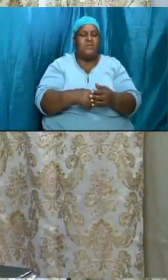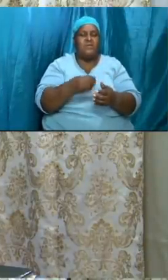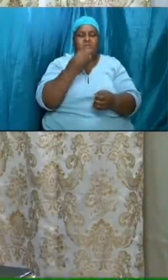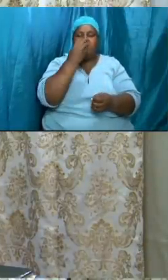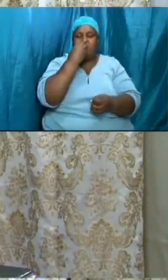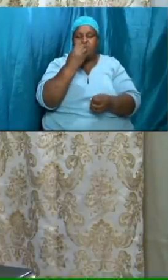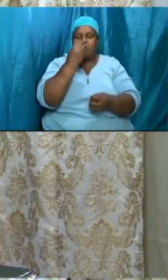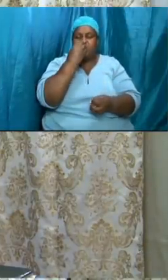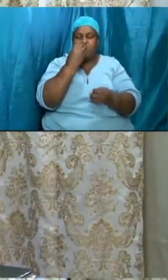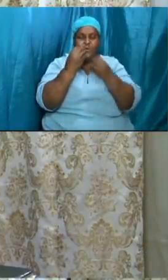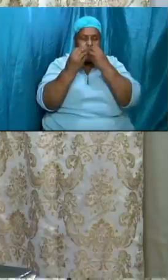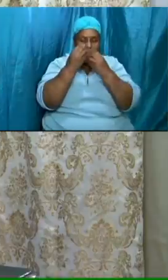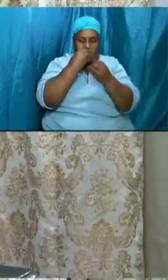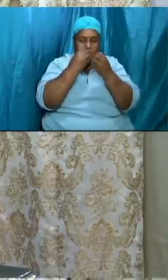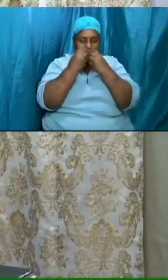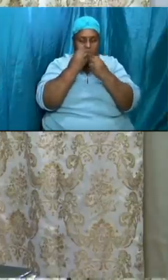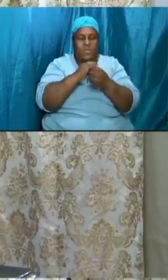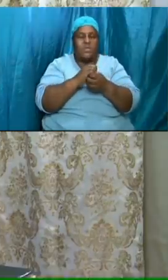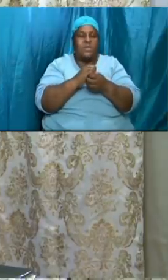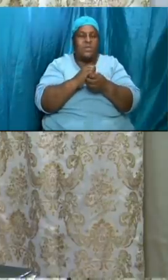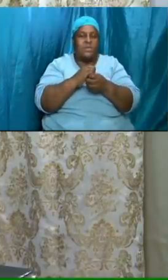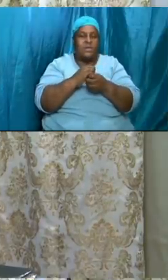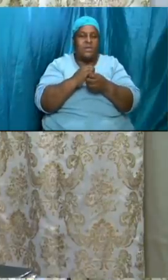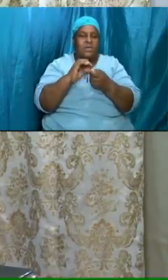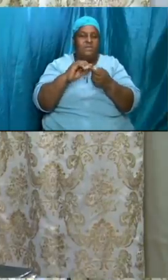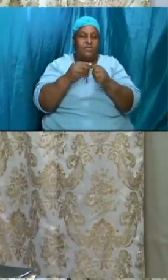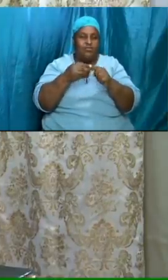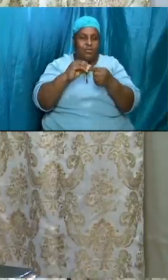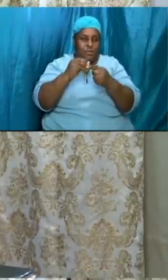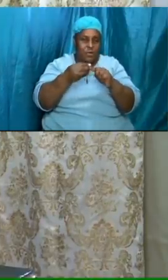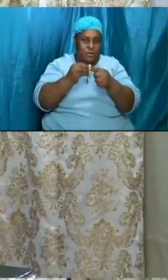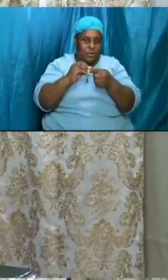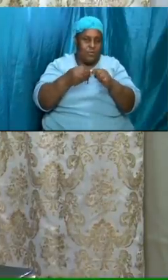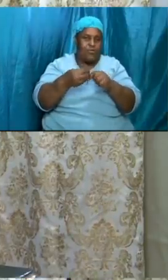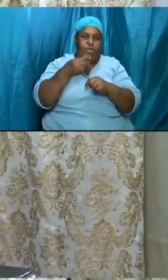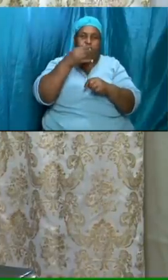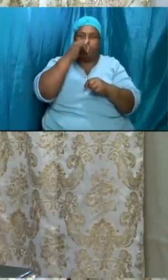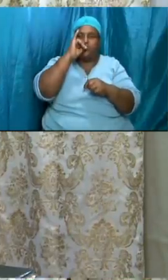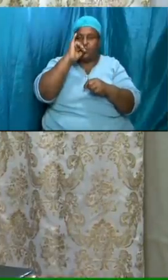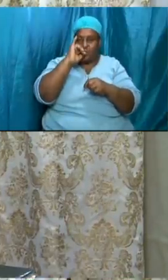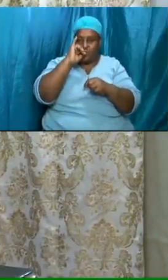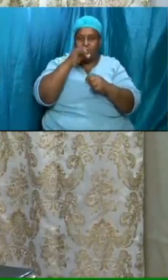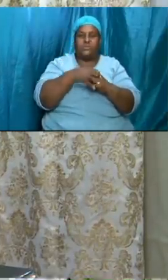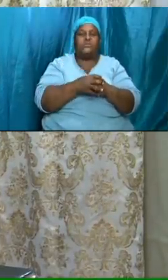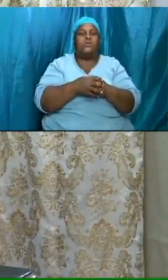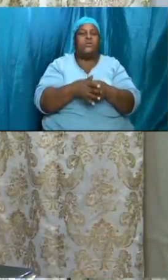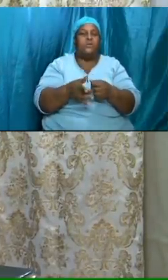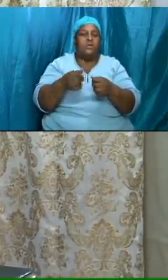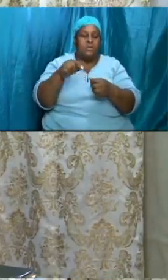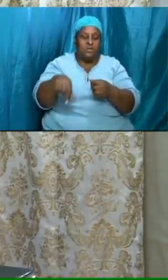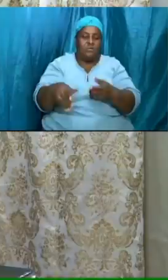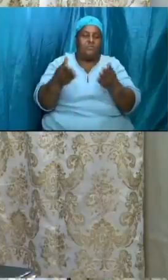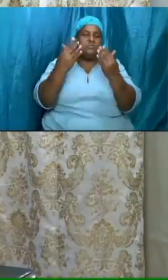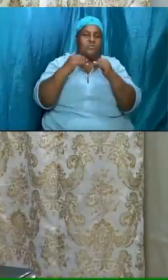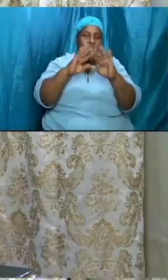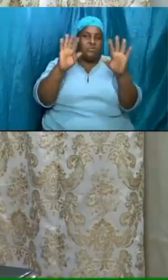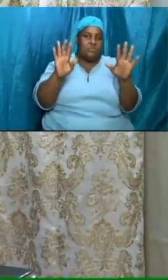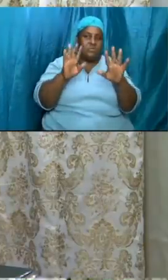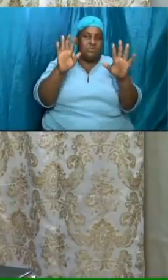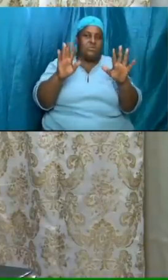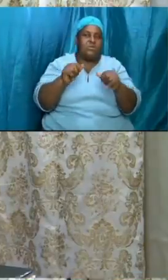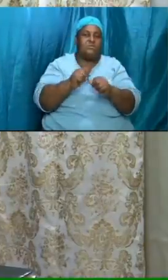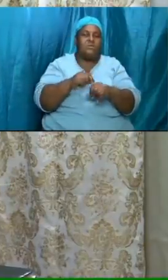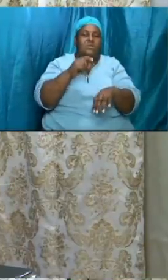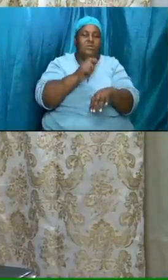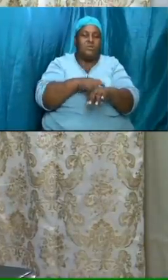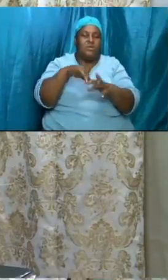the bread or the cracker and we are going to be doing this thing together this coming sunday and it will be a time of fellowship it